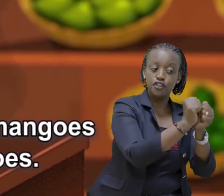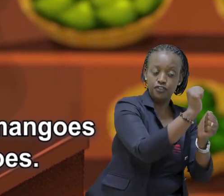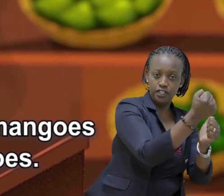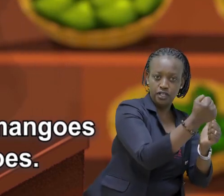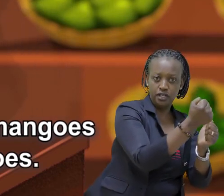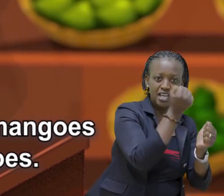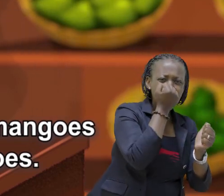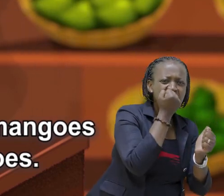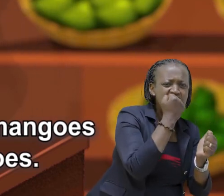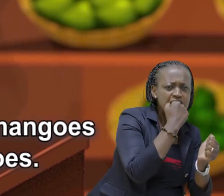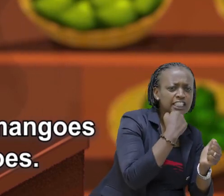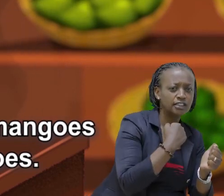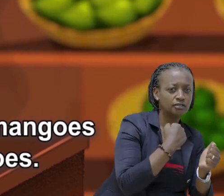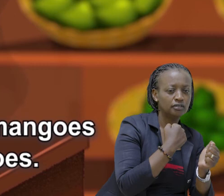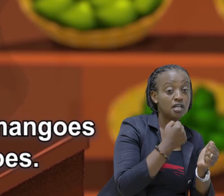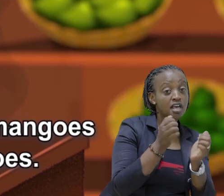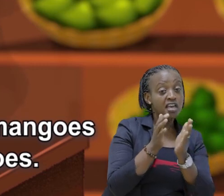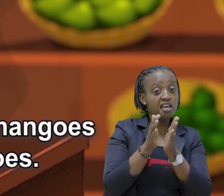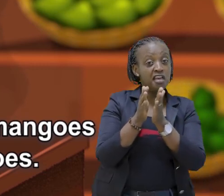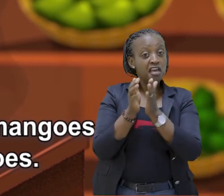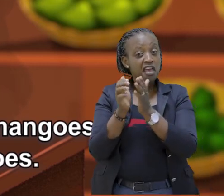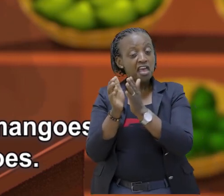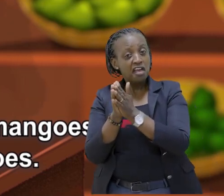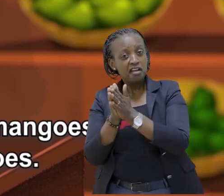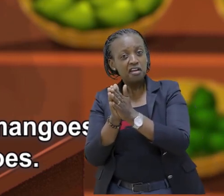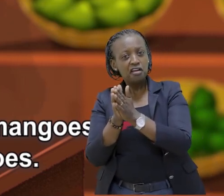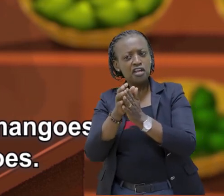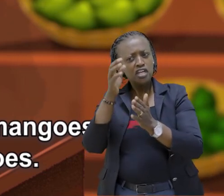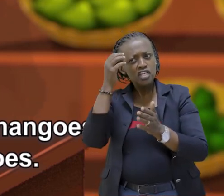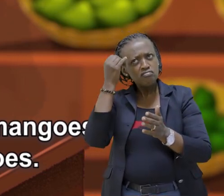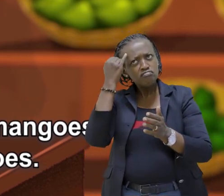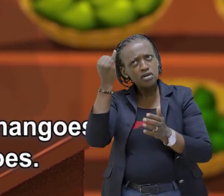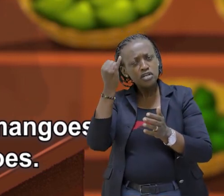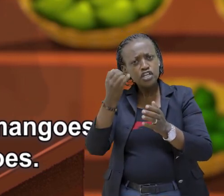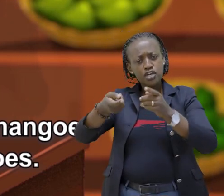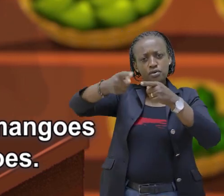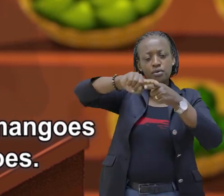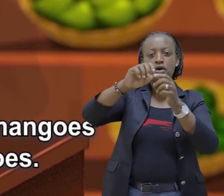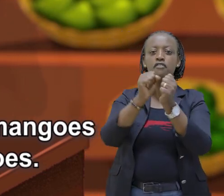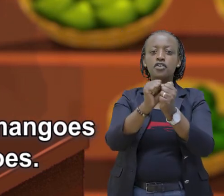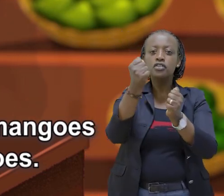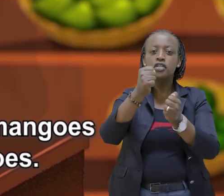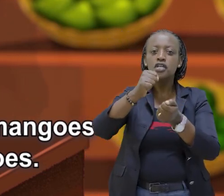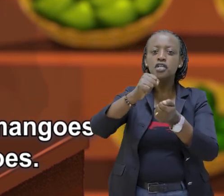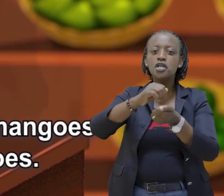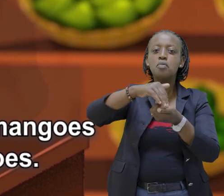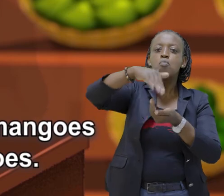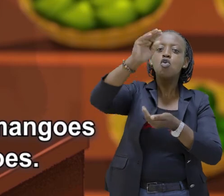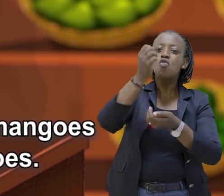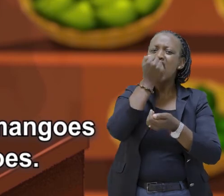15 mangoes And decided to add 15 more